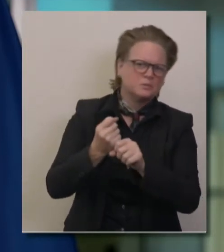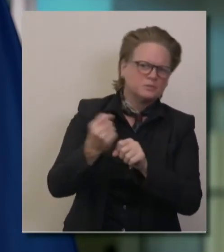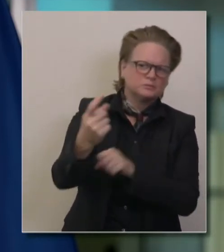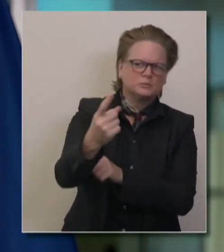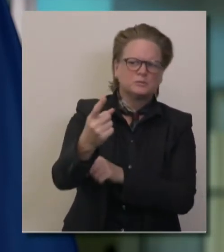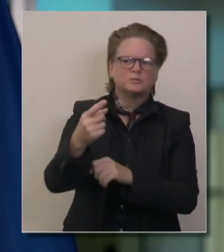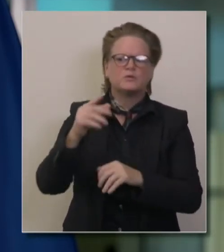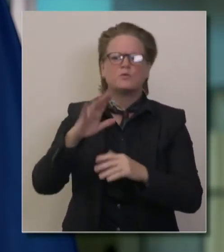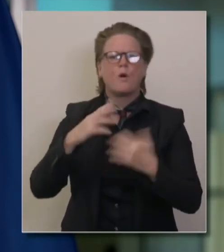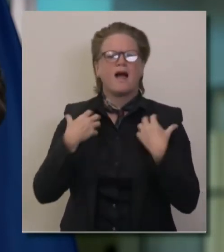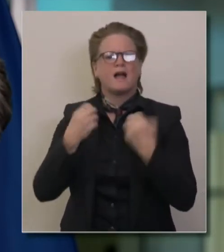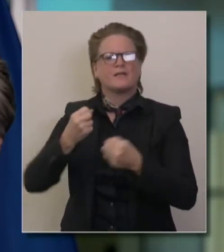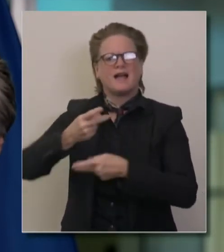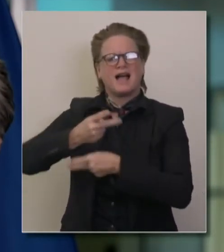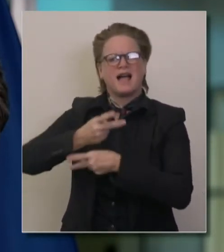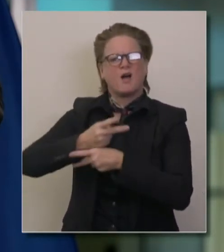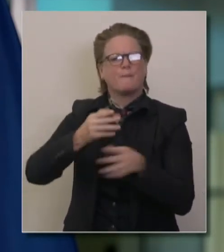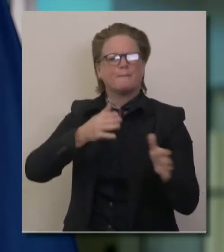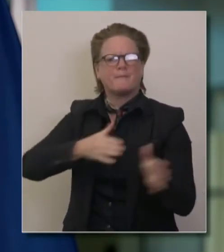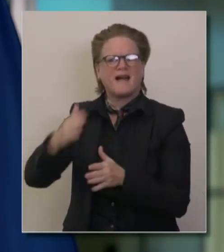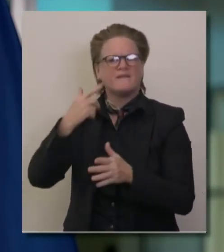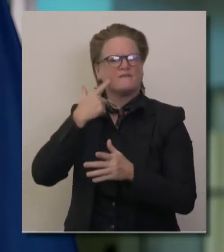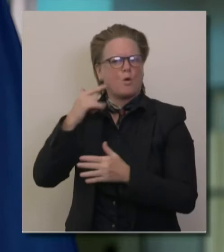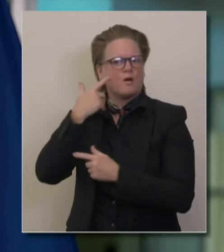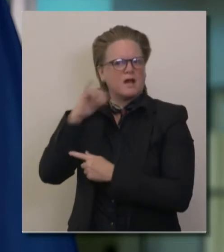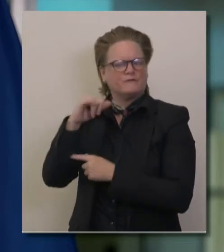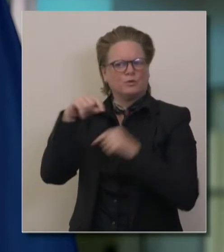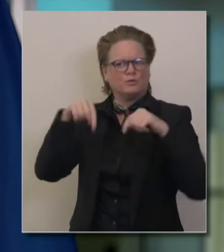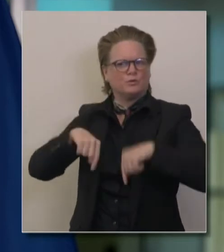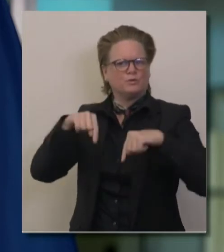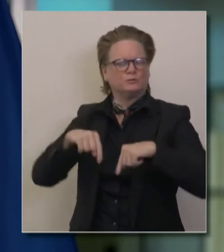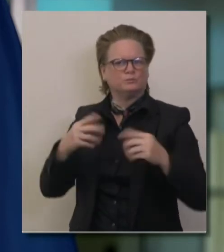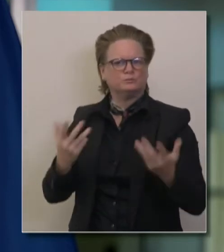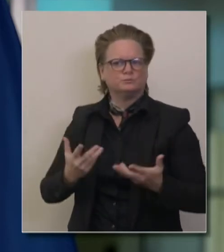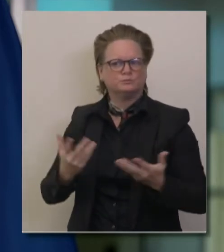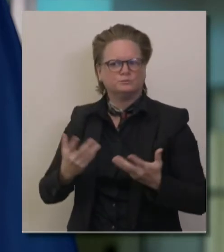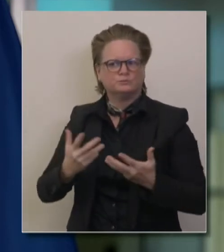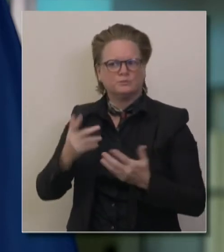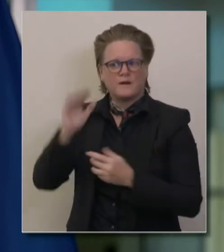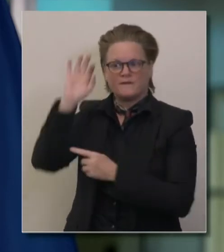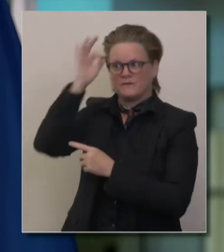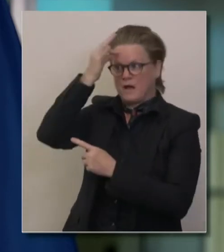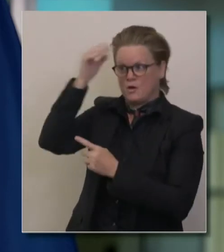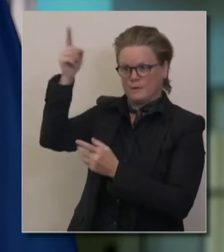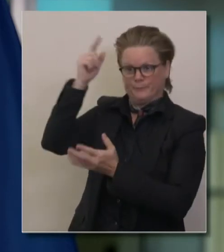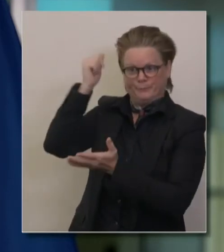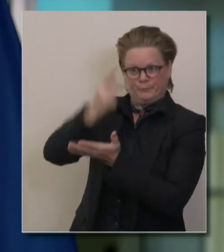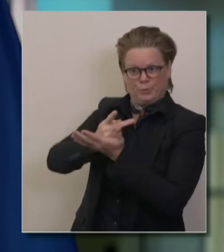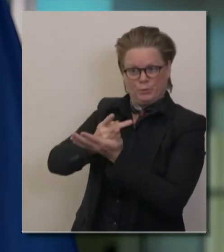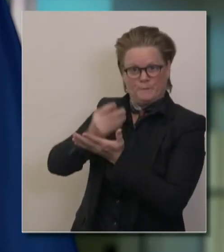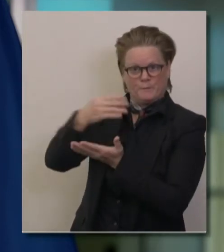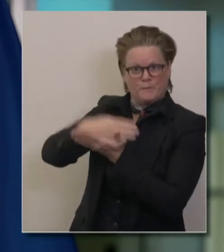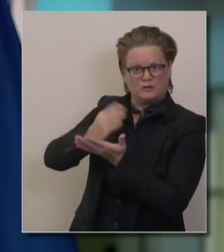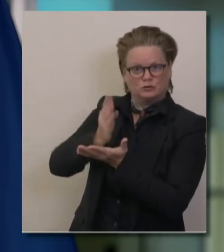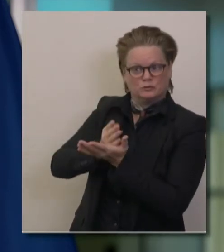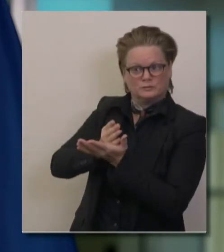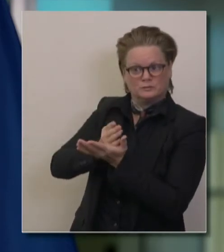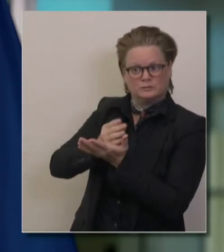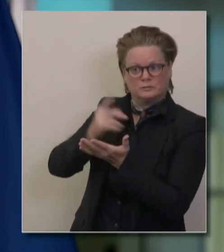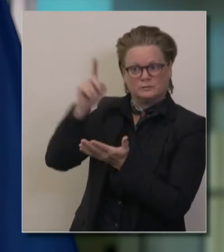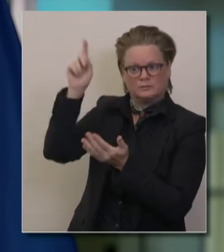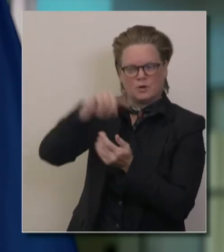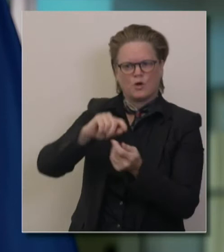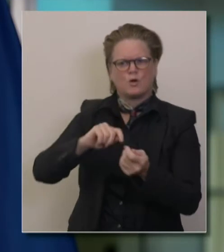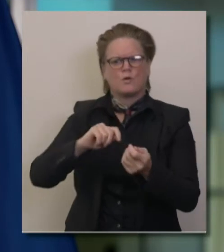plans that California has, the ambitions and, and those that require federal approval and money. Um, reforming Medicaid, I'm thinking